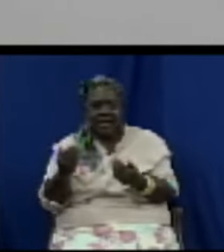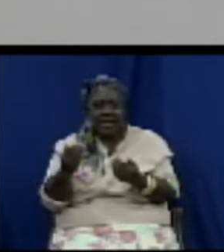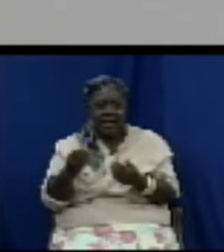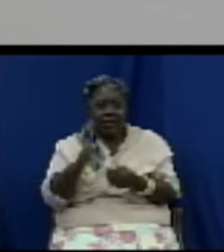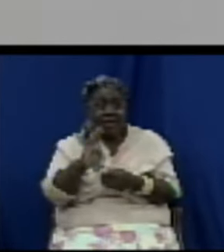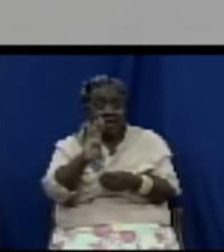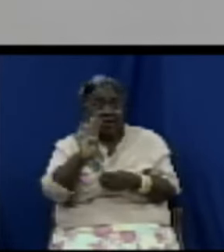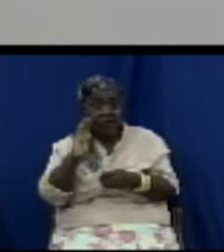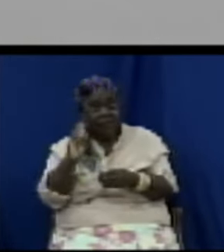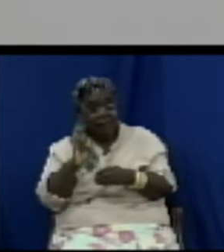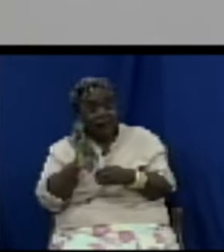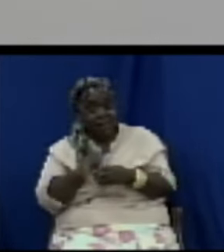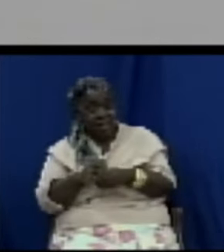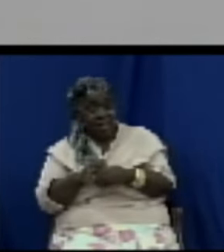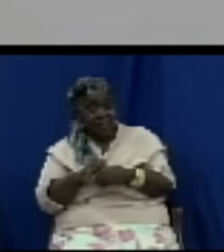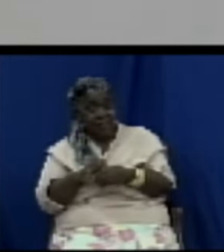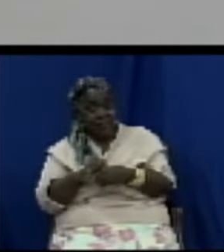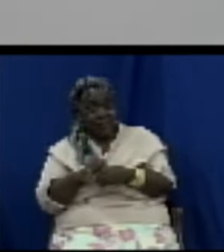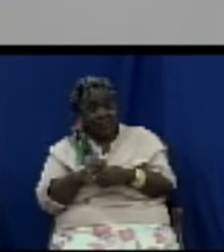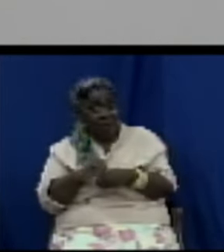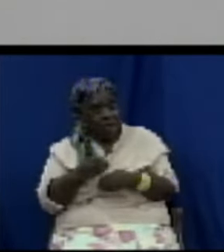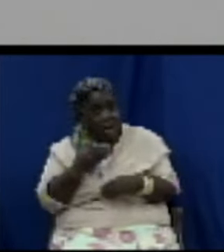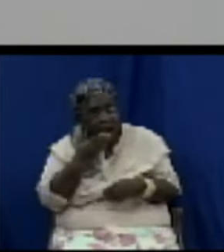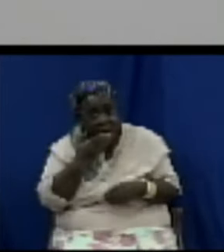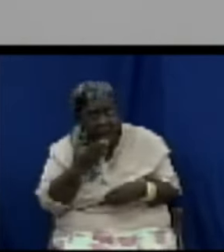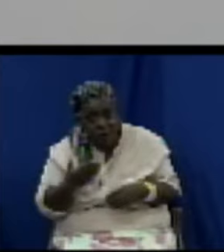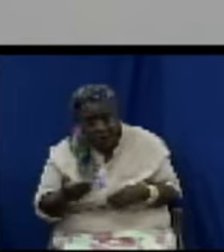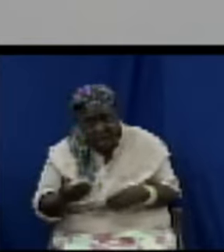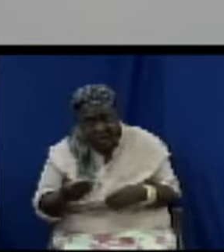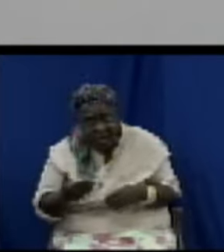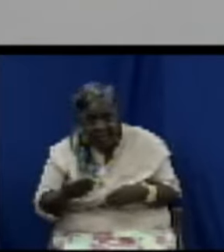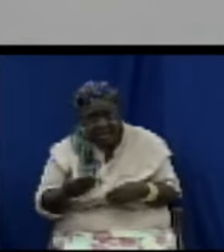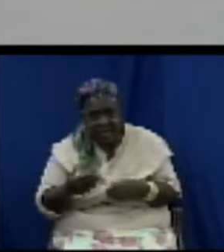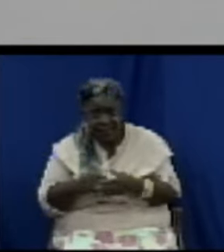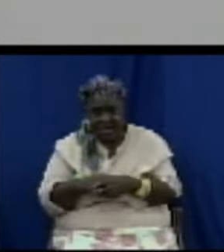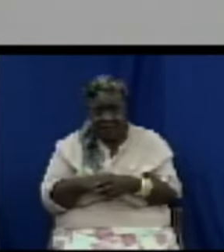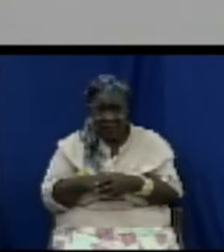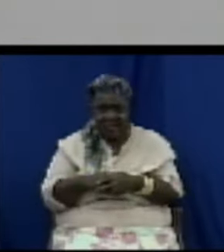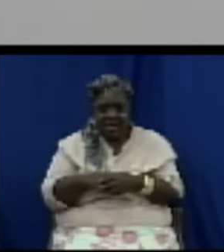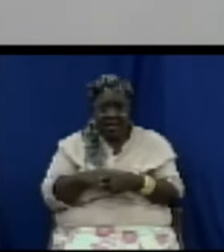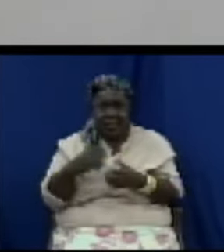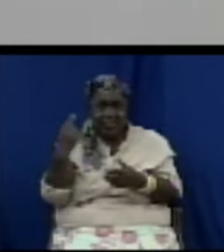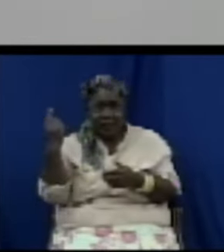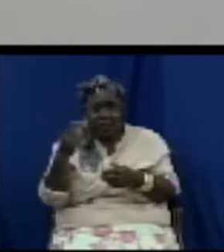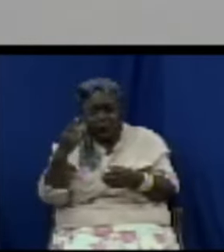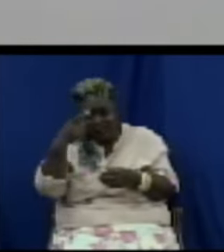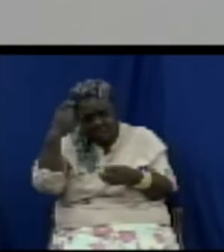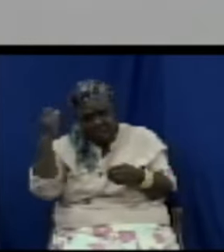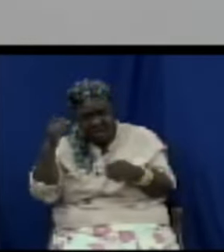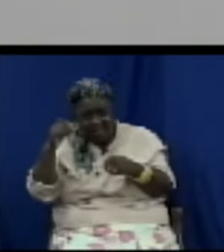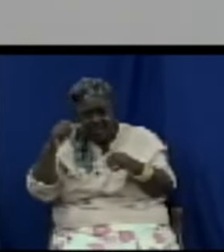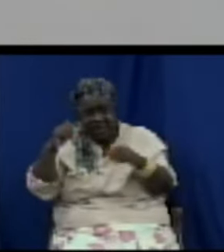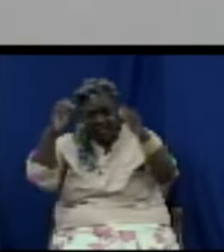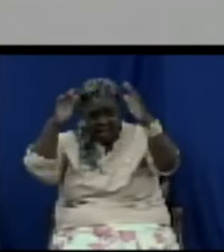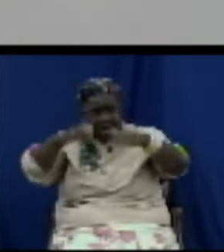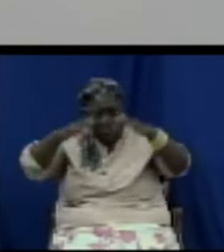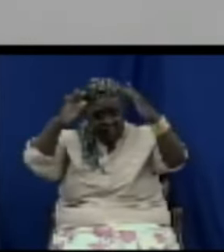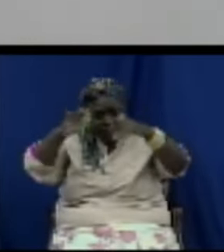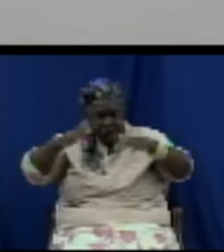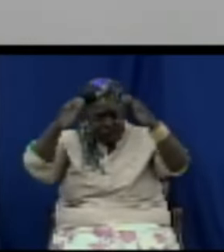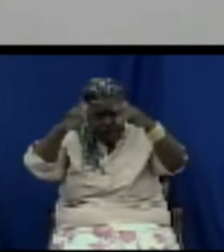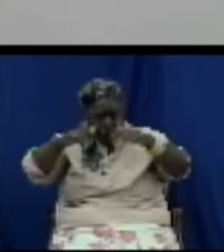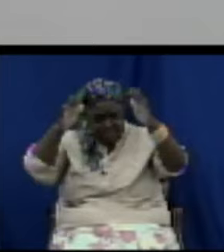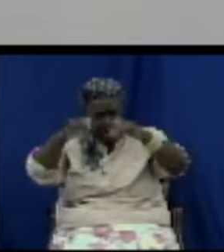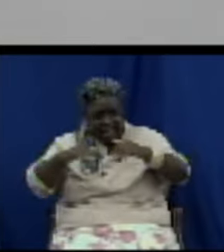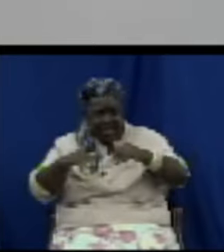I can and this is in a standard supermarket so I'm not here to bash any supplier because we know inflation